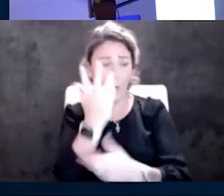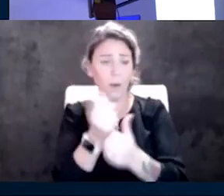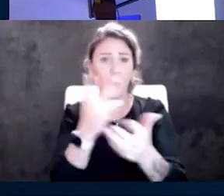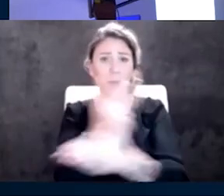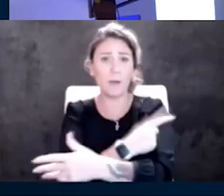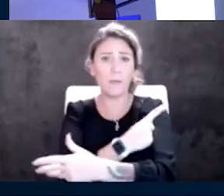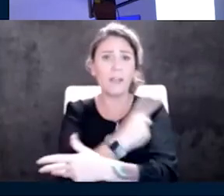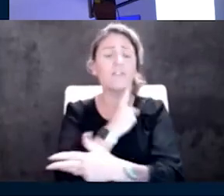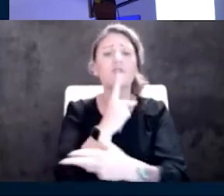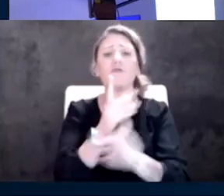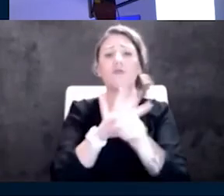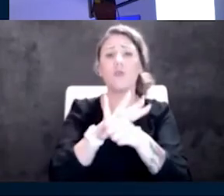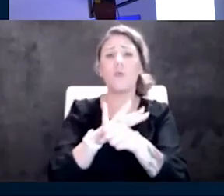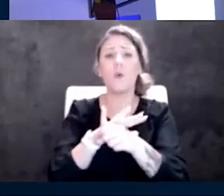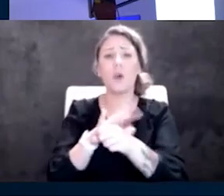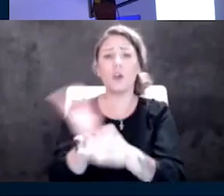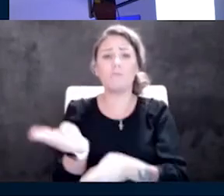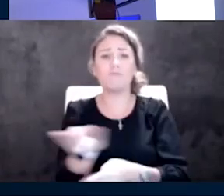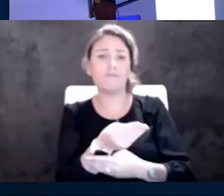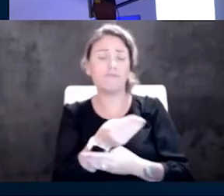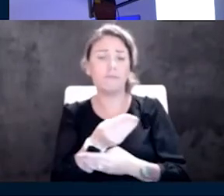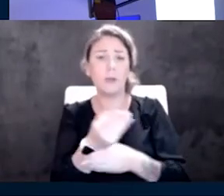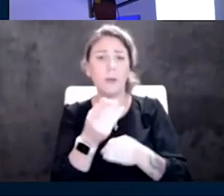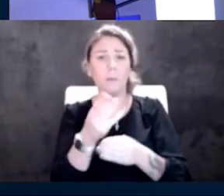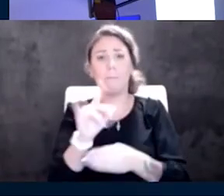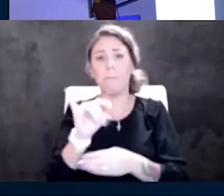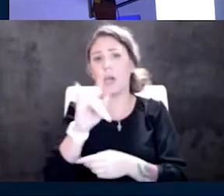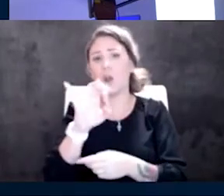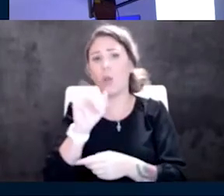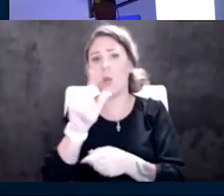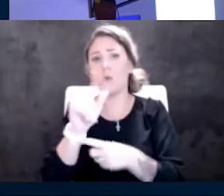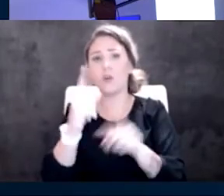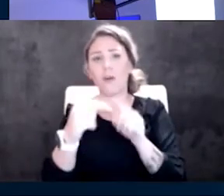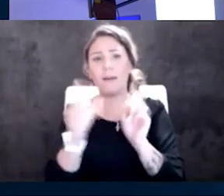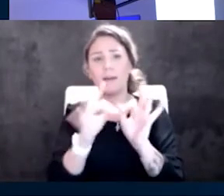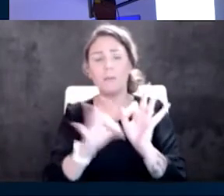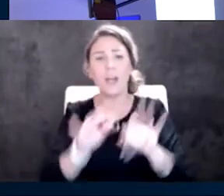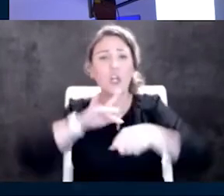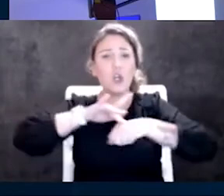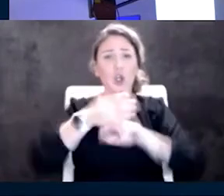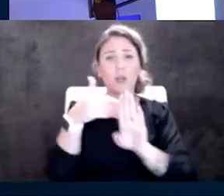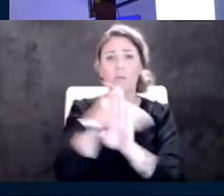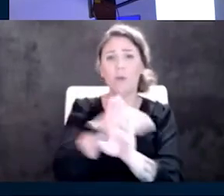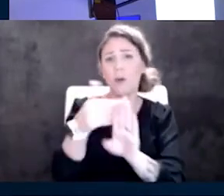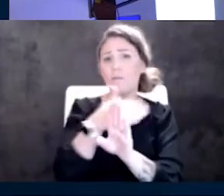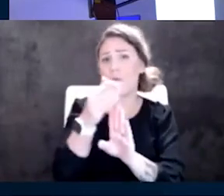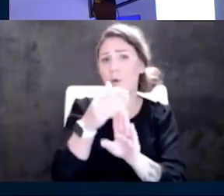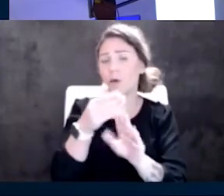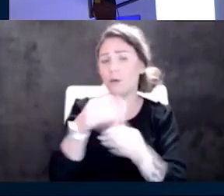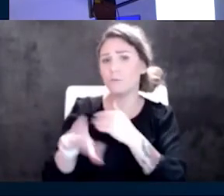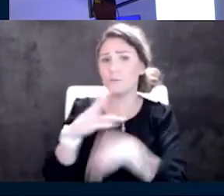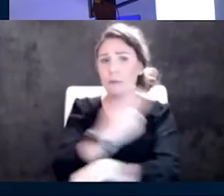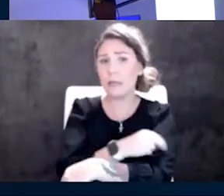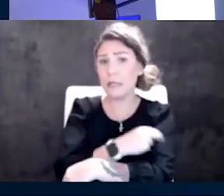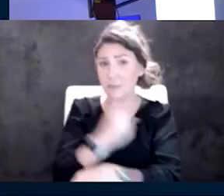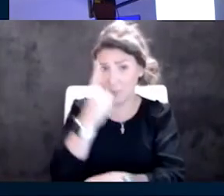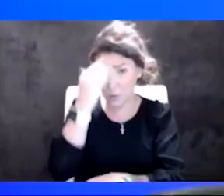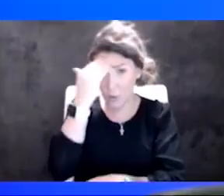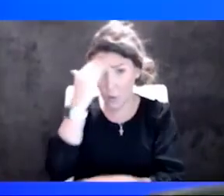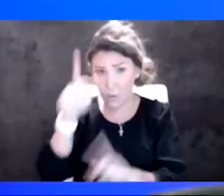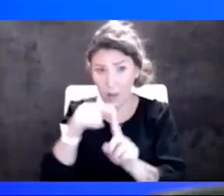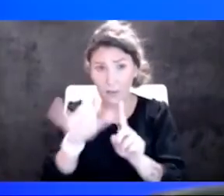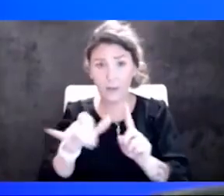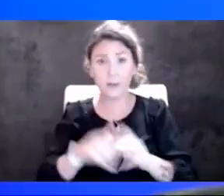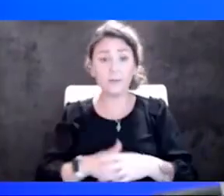given monoclonal antibodies early on in their diagnosis before they were hospitalized. we know anything about that? Yeah.